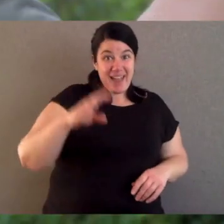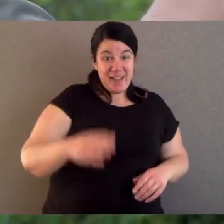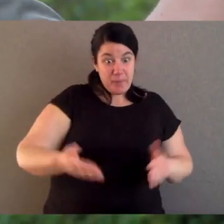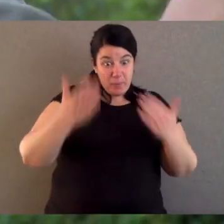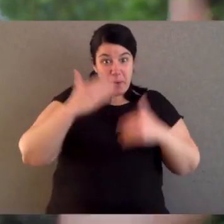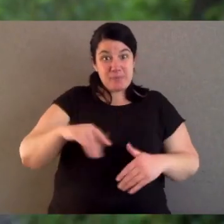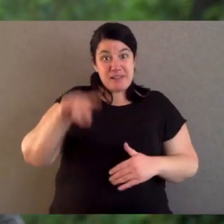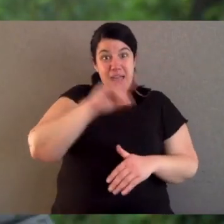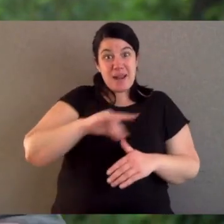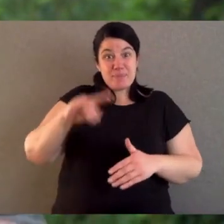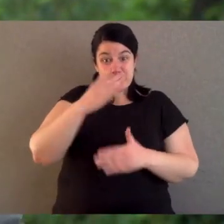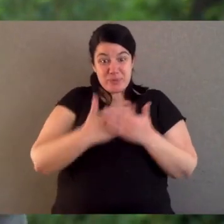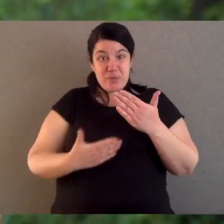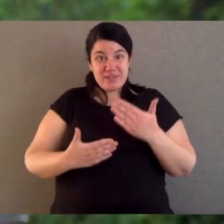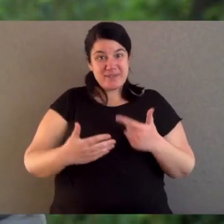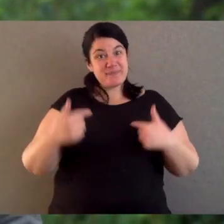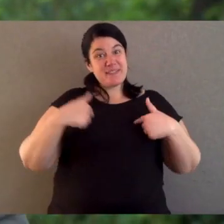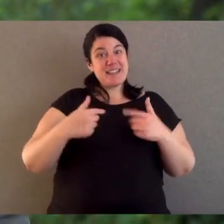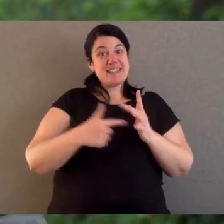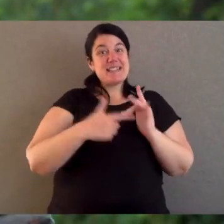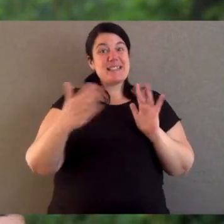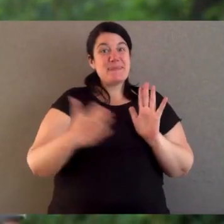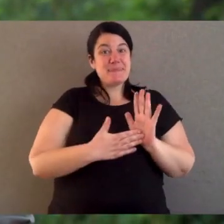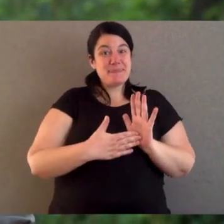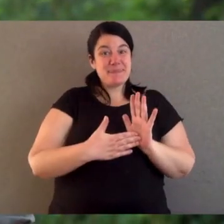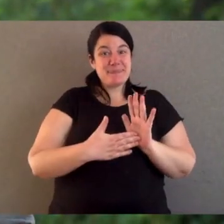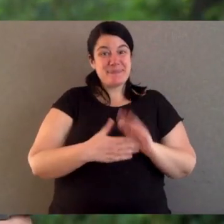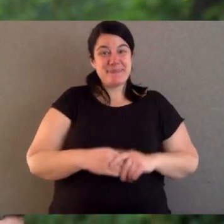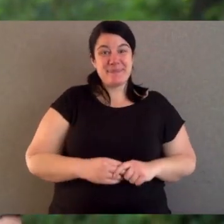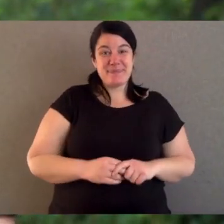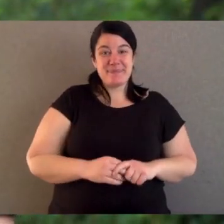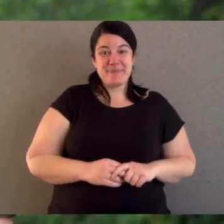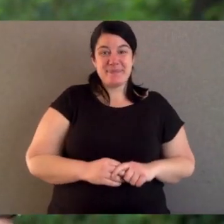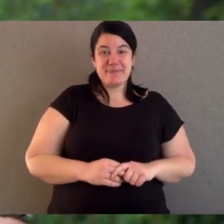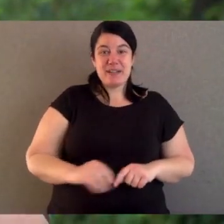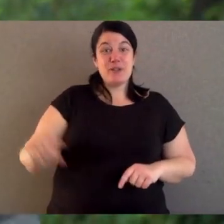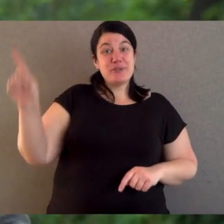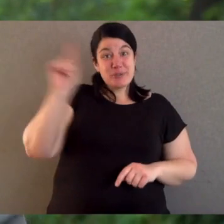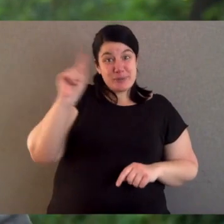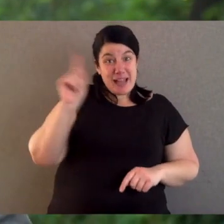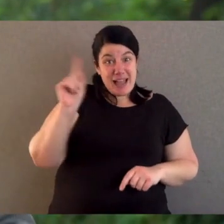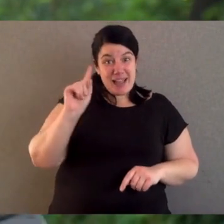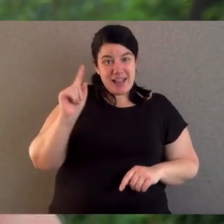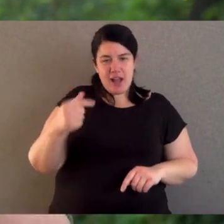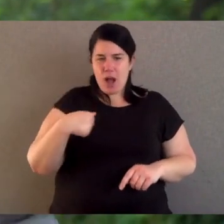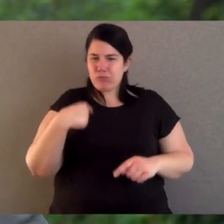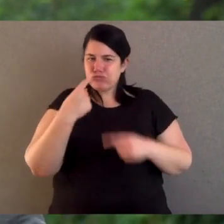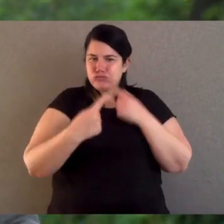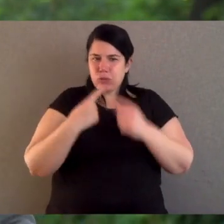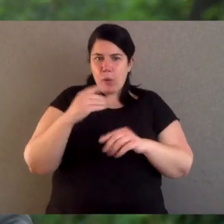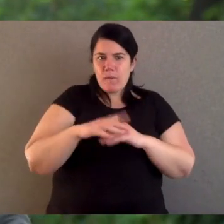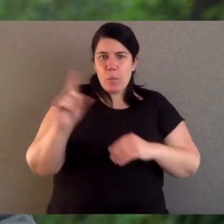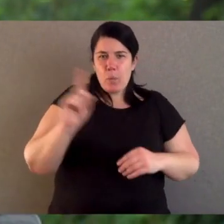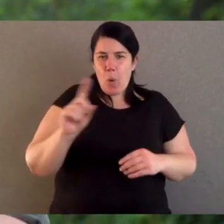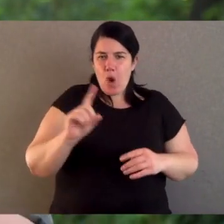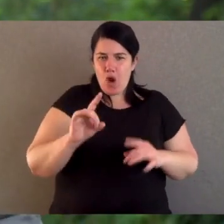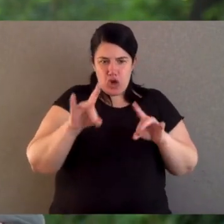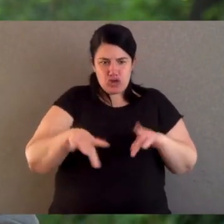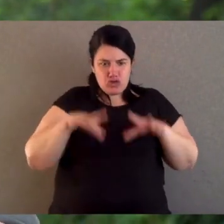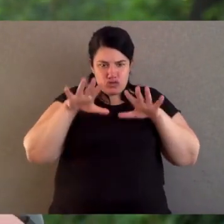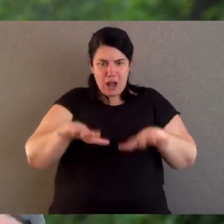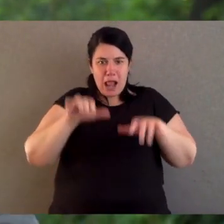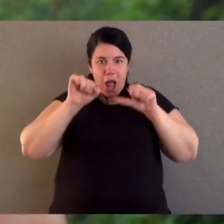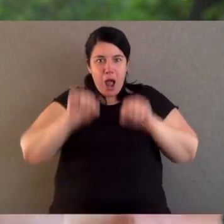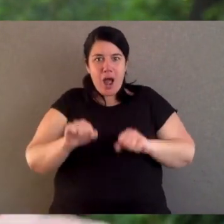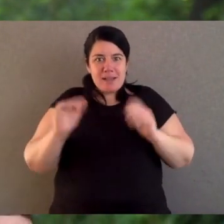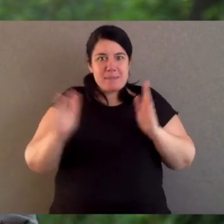G'day everyone. Welcome to Animal Tales with Tim Faulkner. That's me. And today I'm going to talk to you about some of